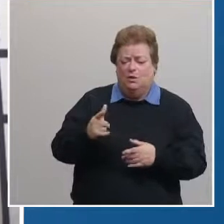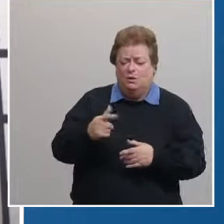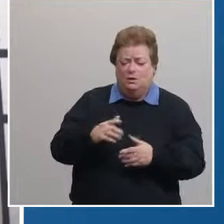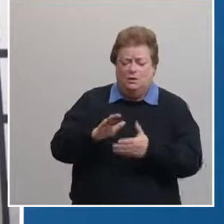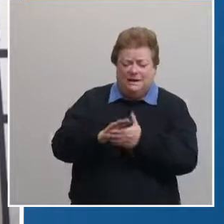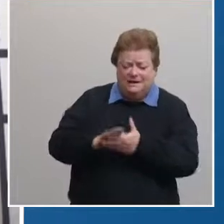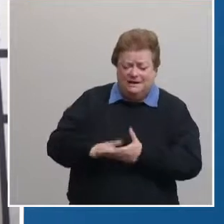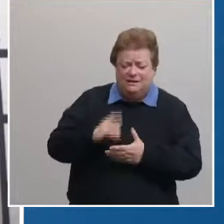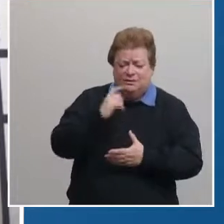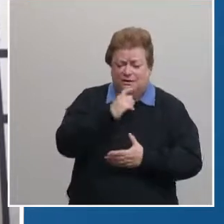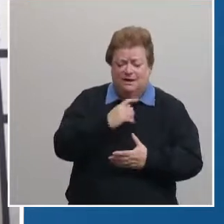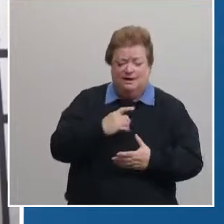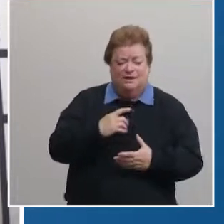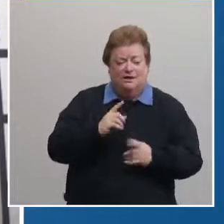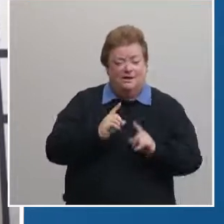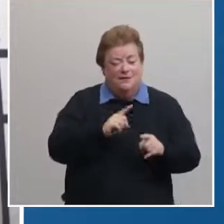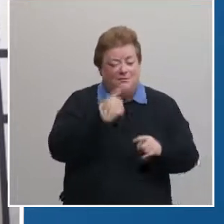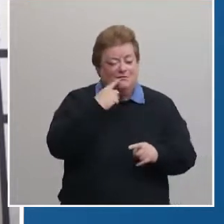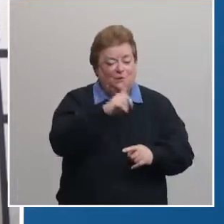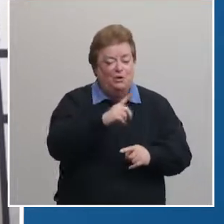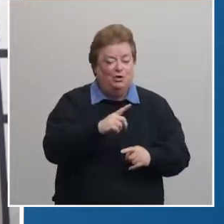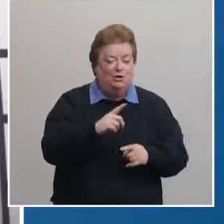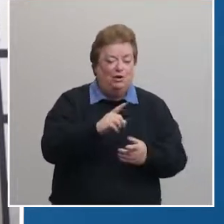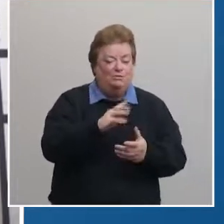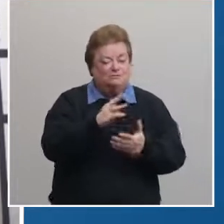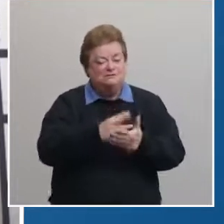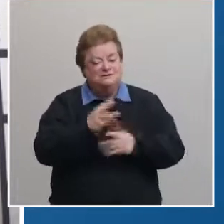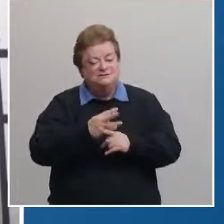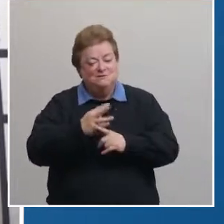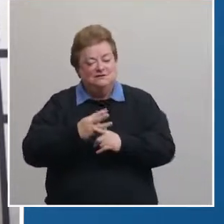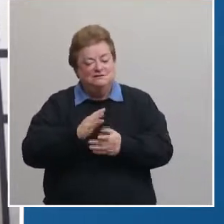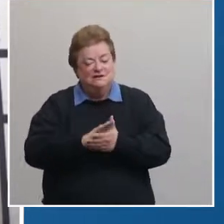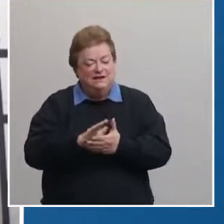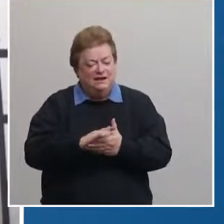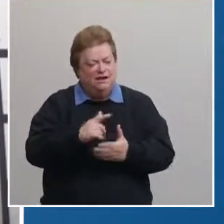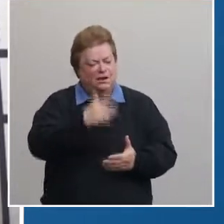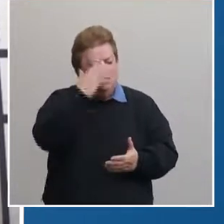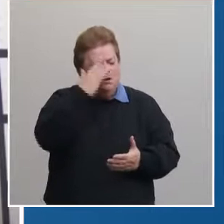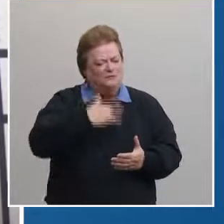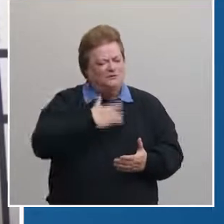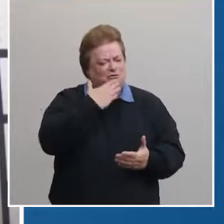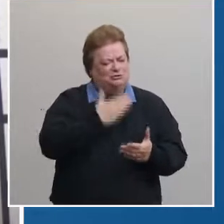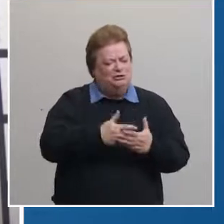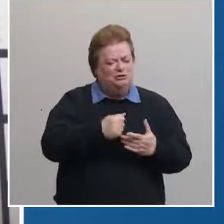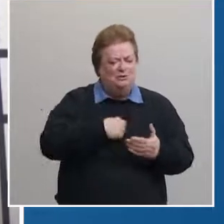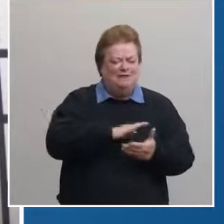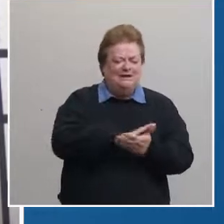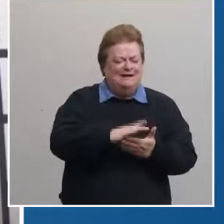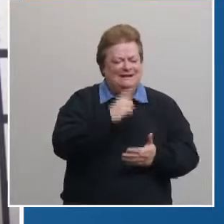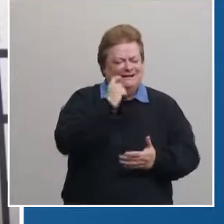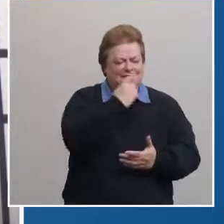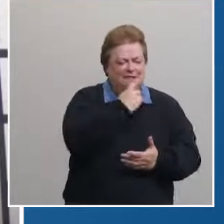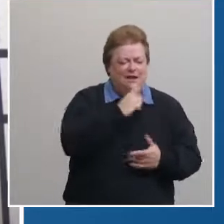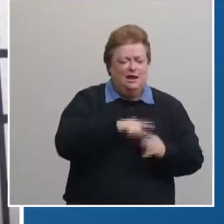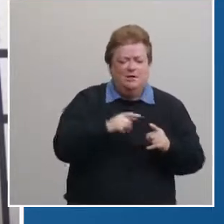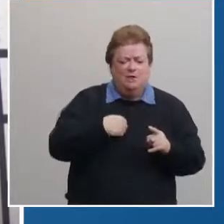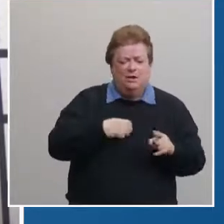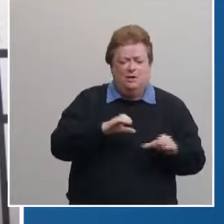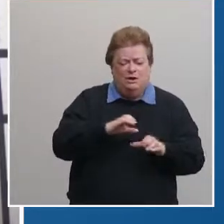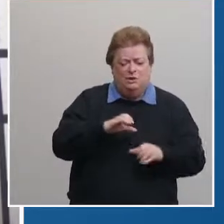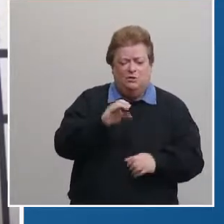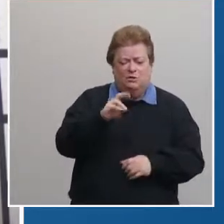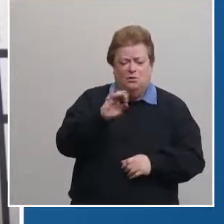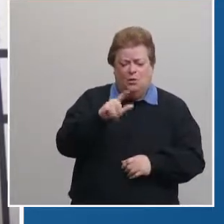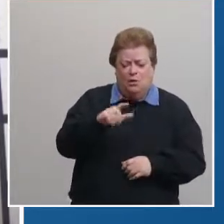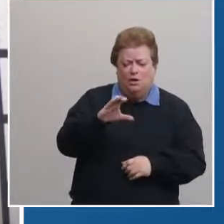while it feels great to have those teeth nice and and smooth when you leave one of the big benefits is just the fact that we do oral cancer screening soft